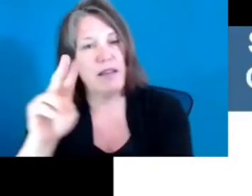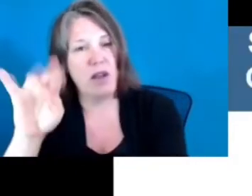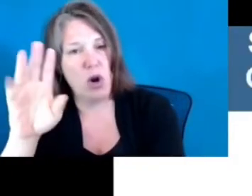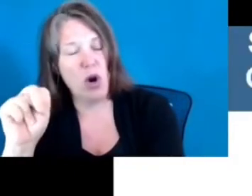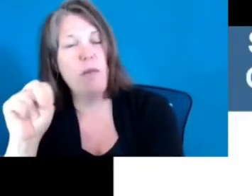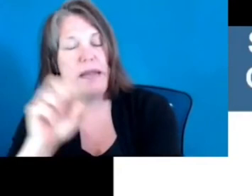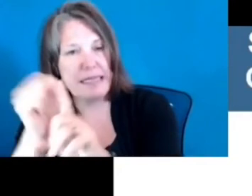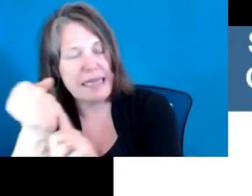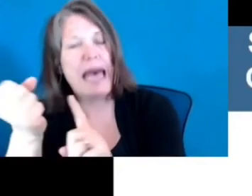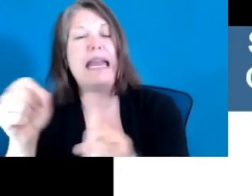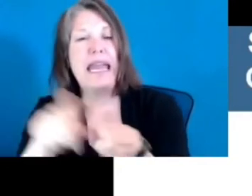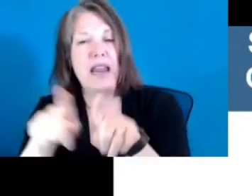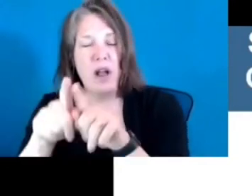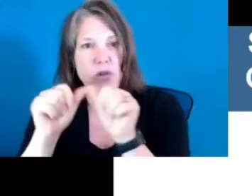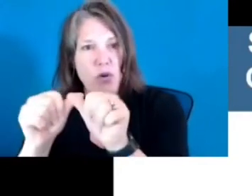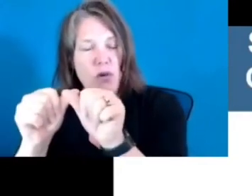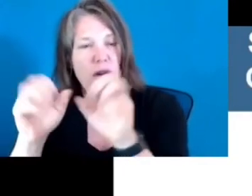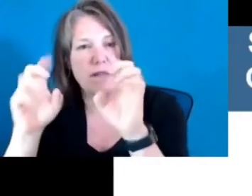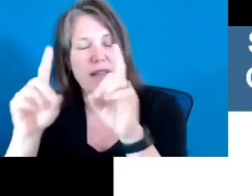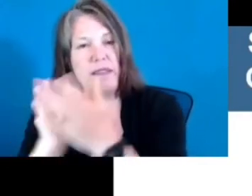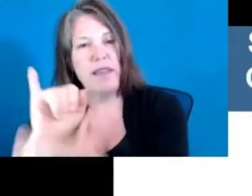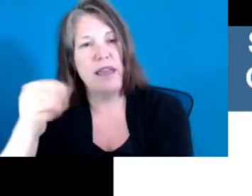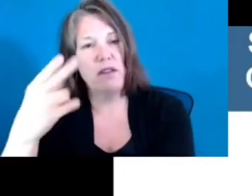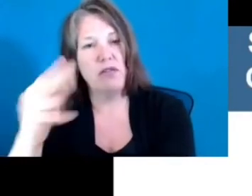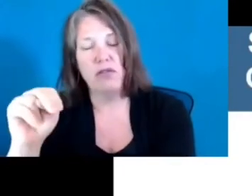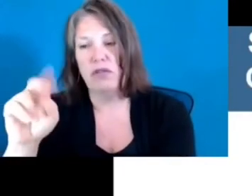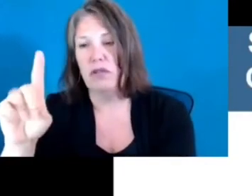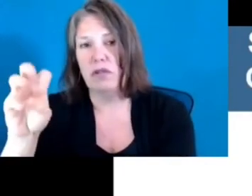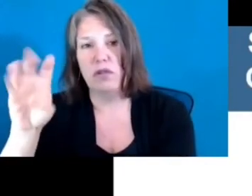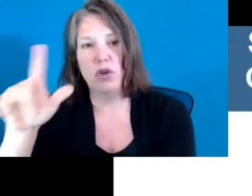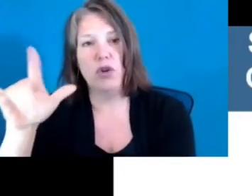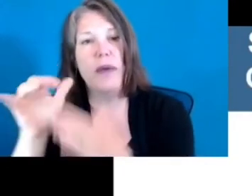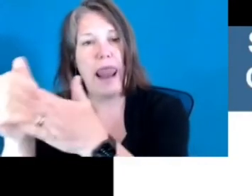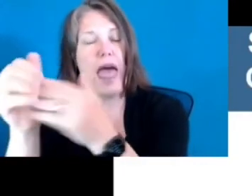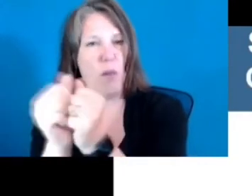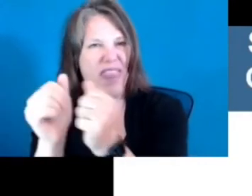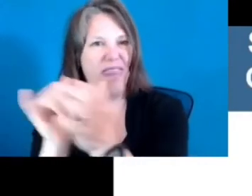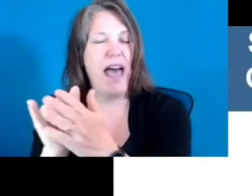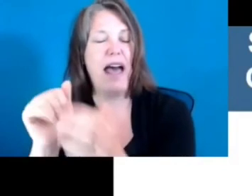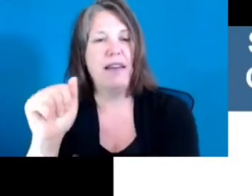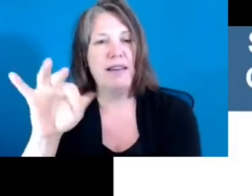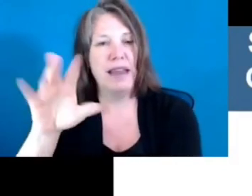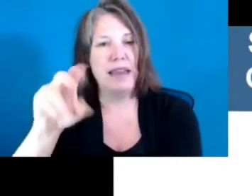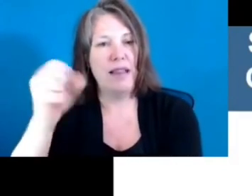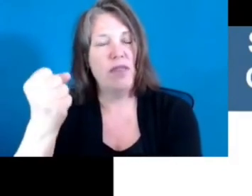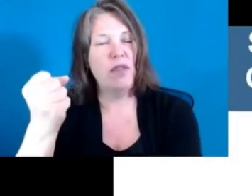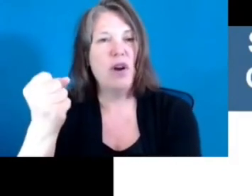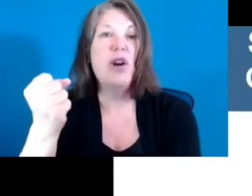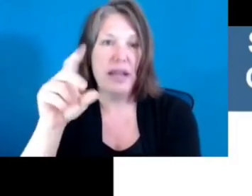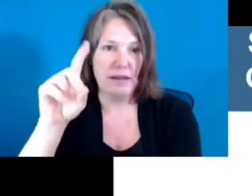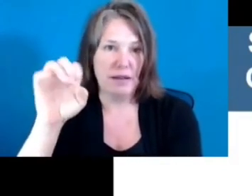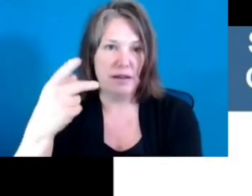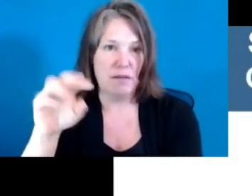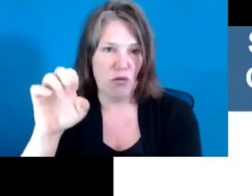went along with that. In the 1930s, in the Great Depression, we not only had the Social